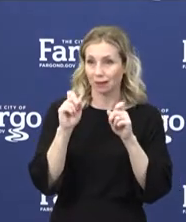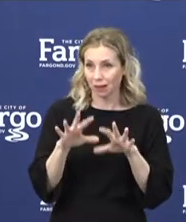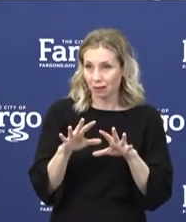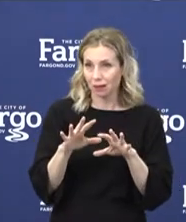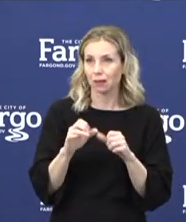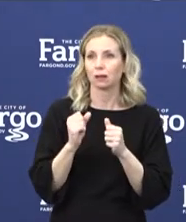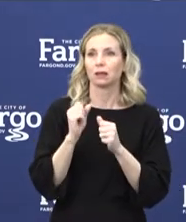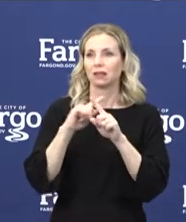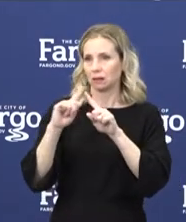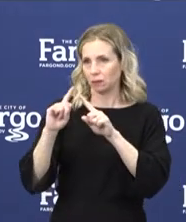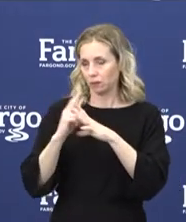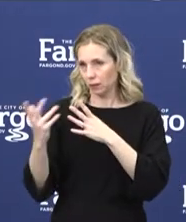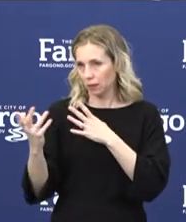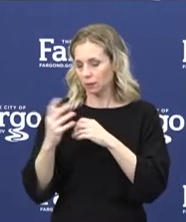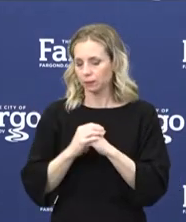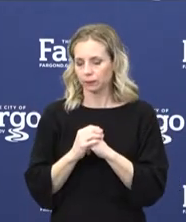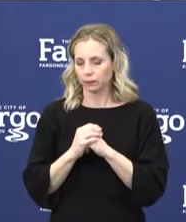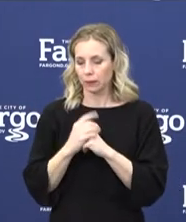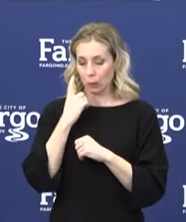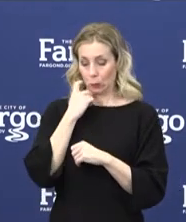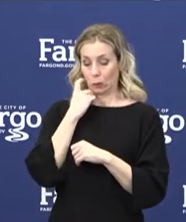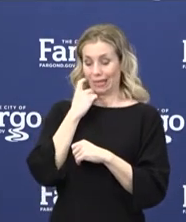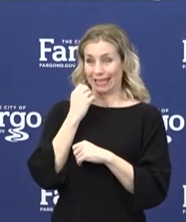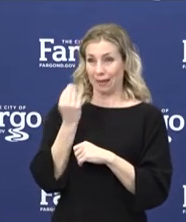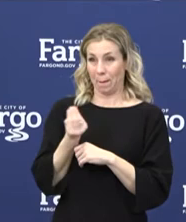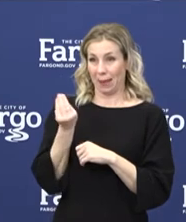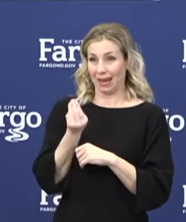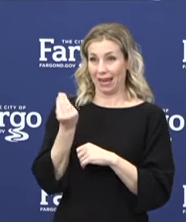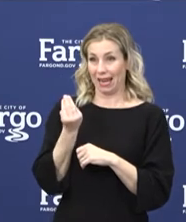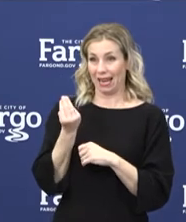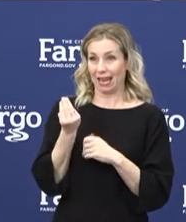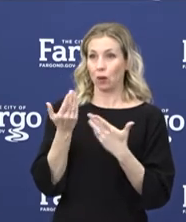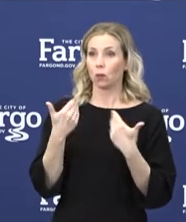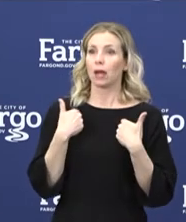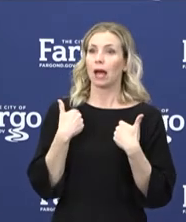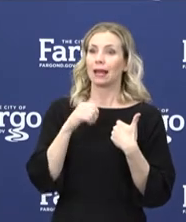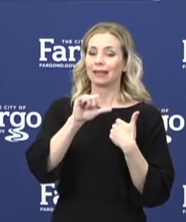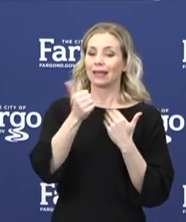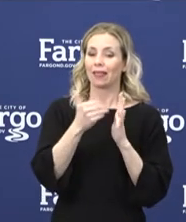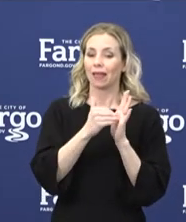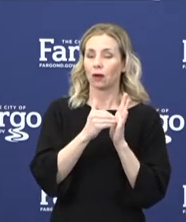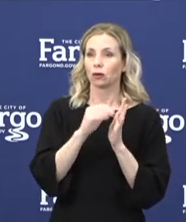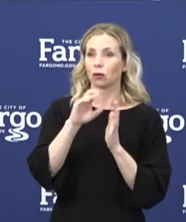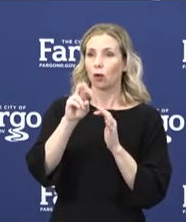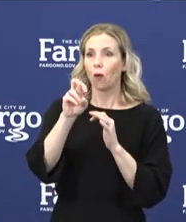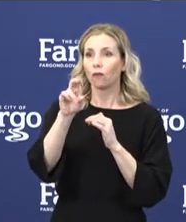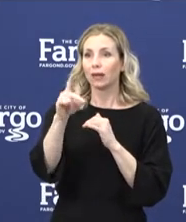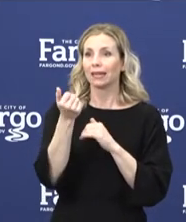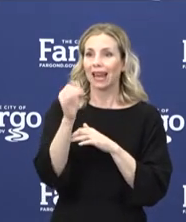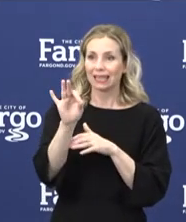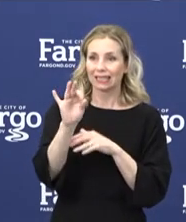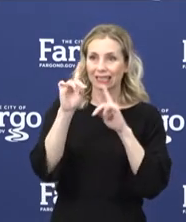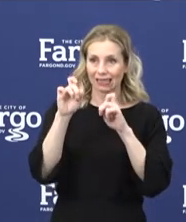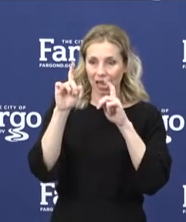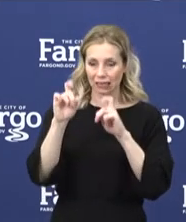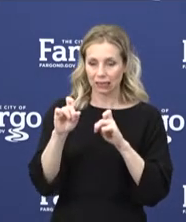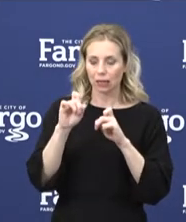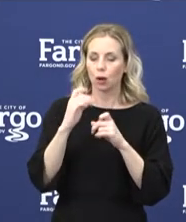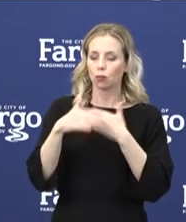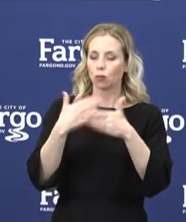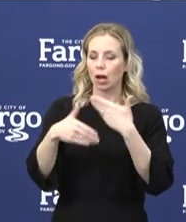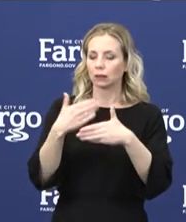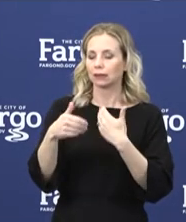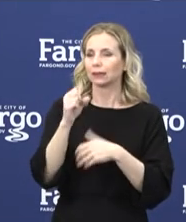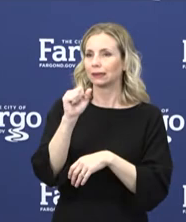As of Monday, we crossed the total of 10,000 COVID-19 tests processed in Sanford laboratories.